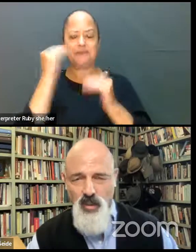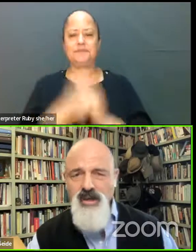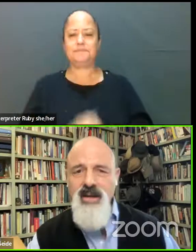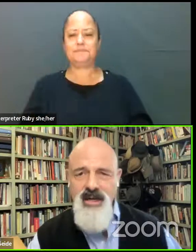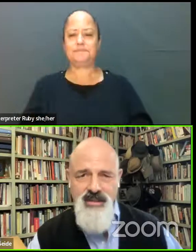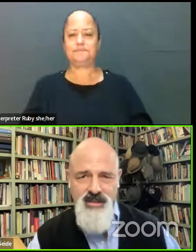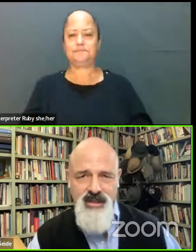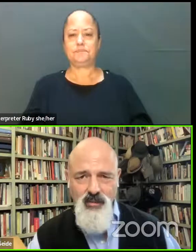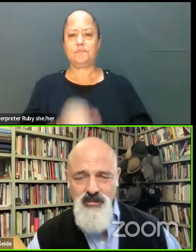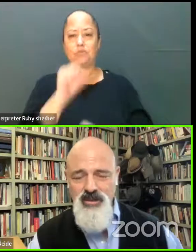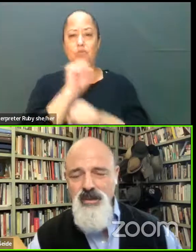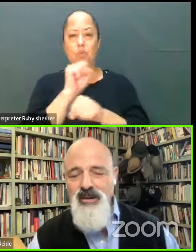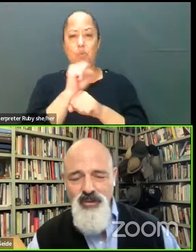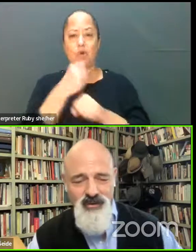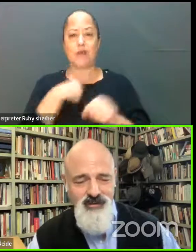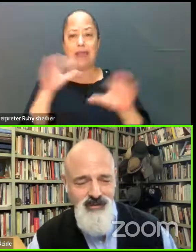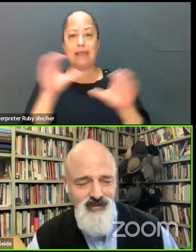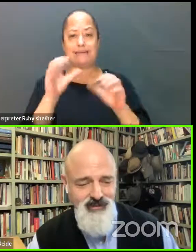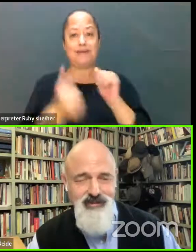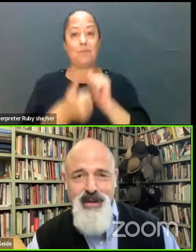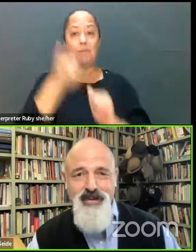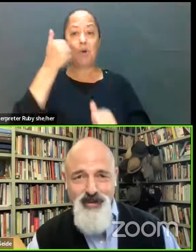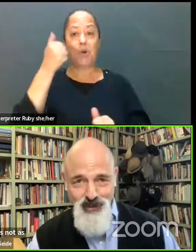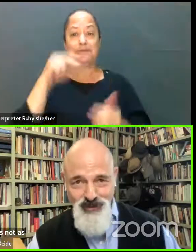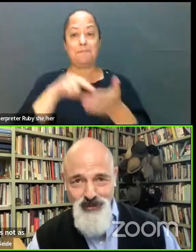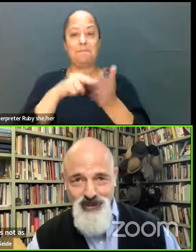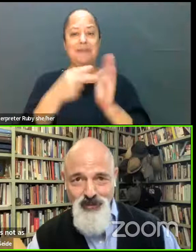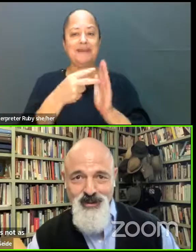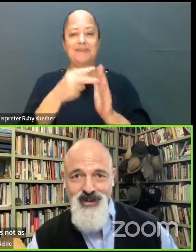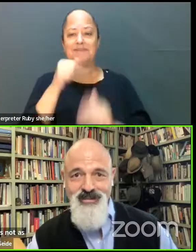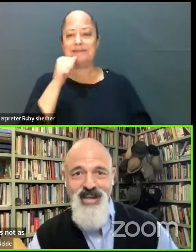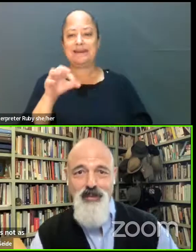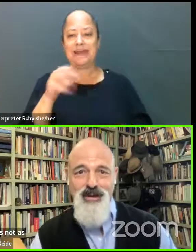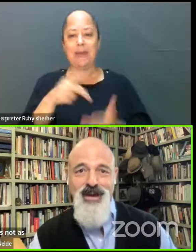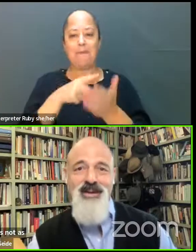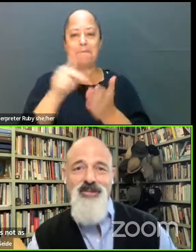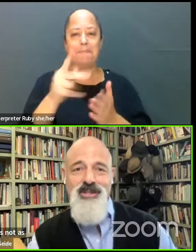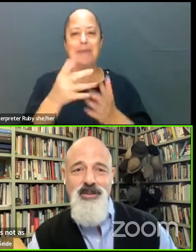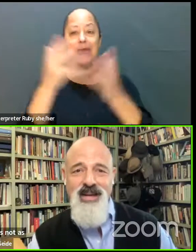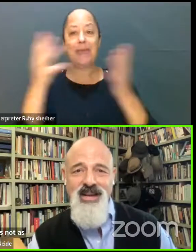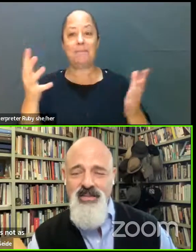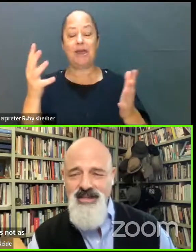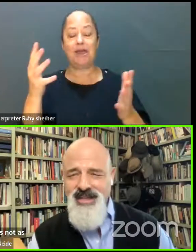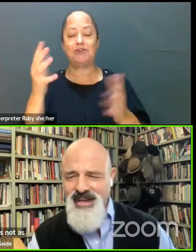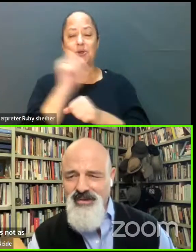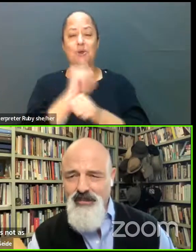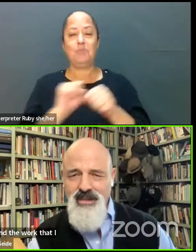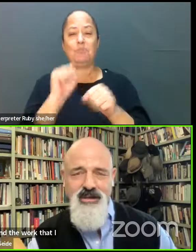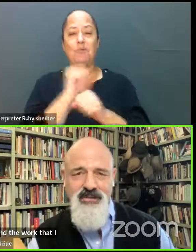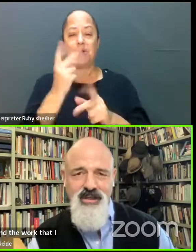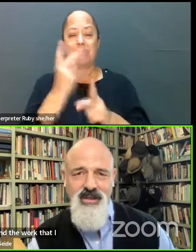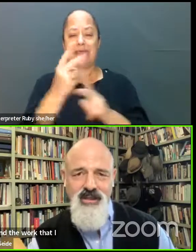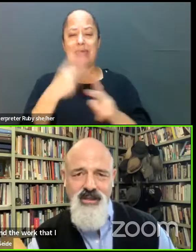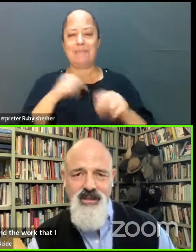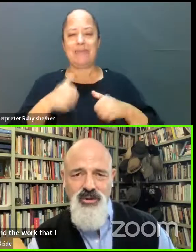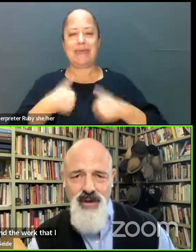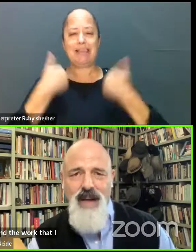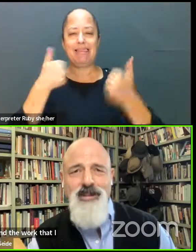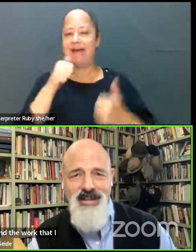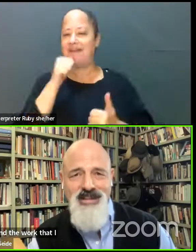the work that I did that was most meaningful didn't pay very much, but the work that kept me alive was pretty inauthentic. And I found myself